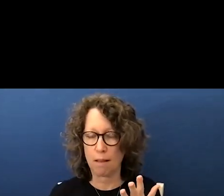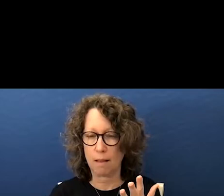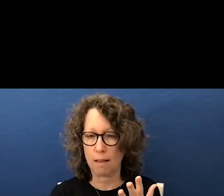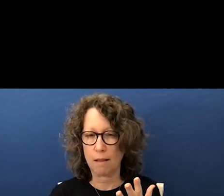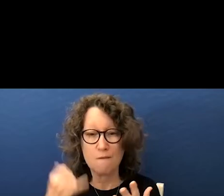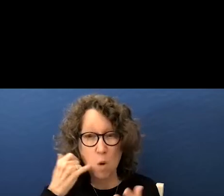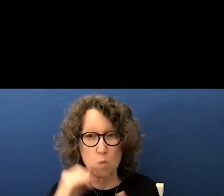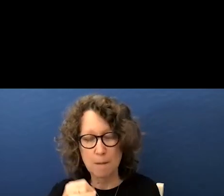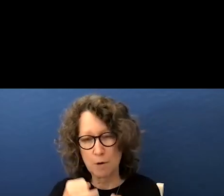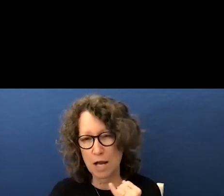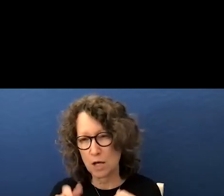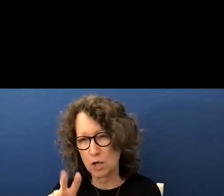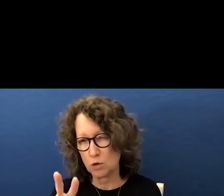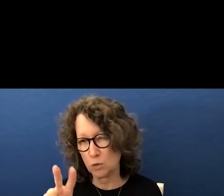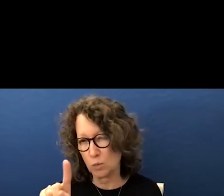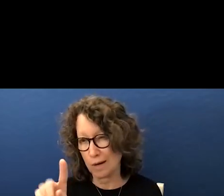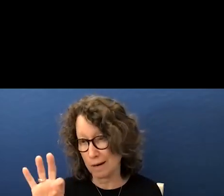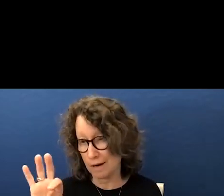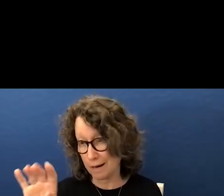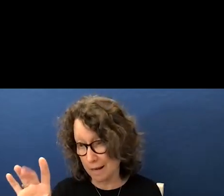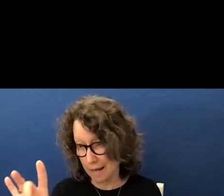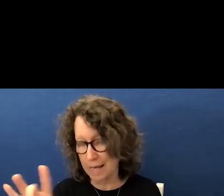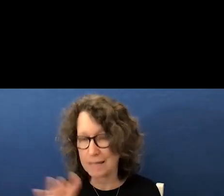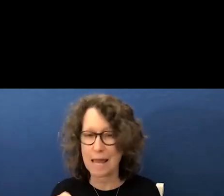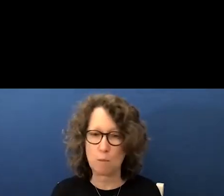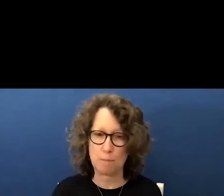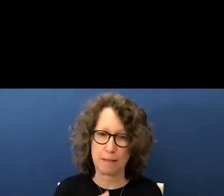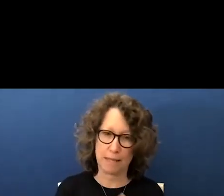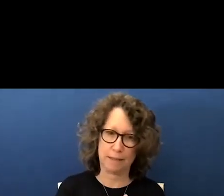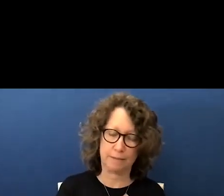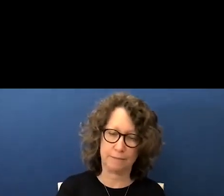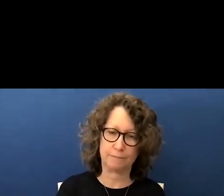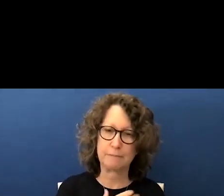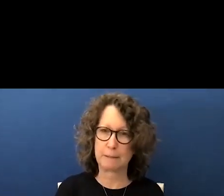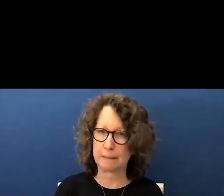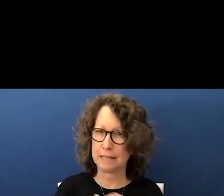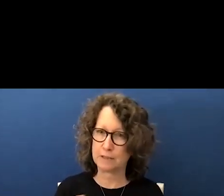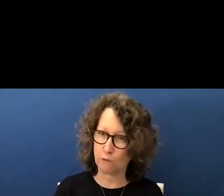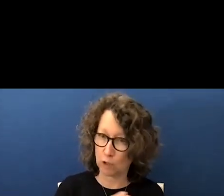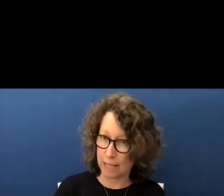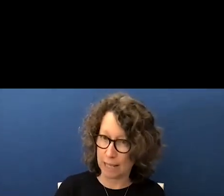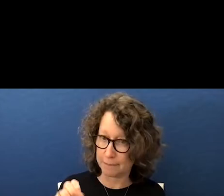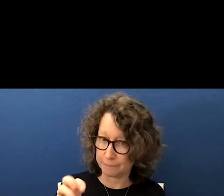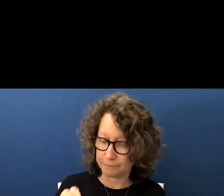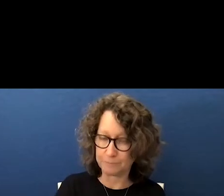in two two one nine eight and i will begin with sharfield can you please state your full name